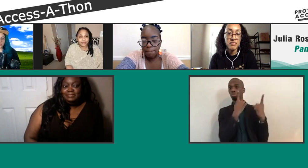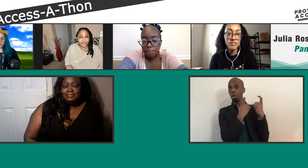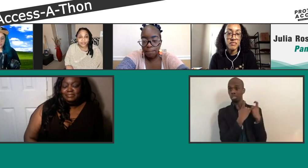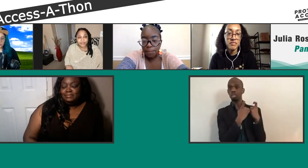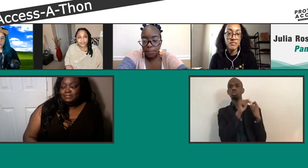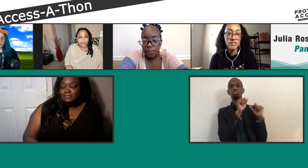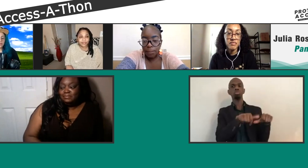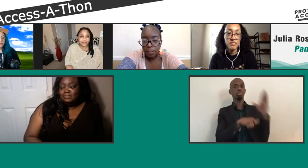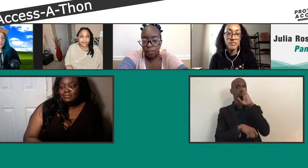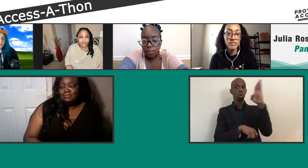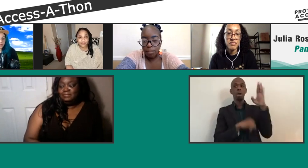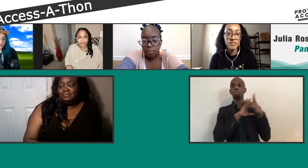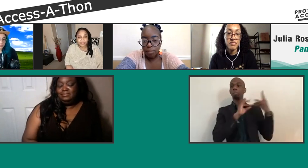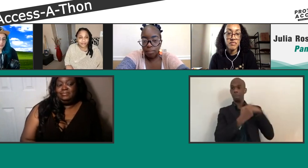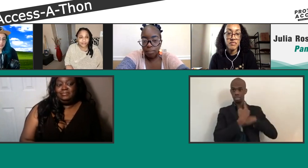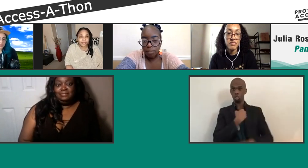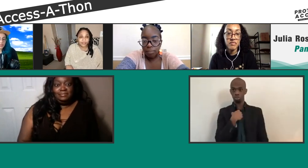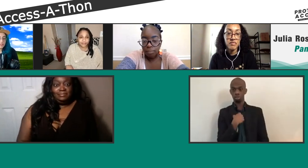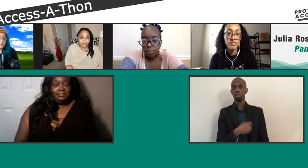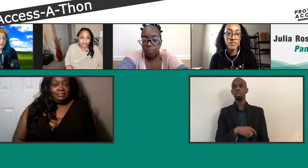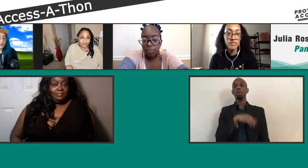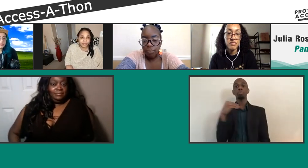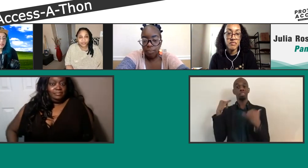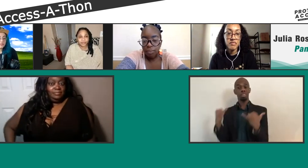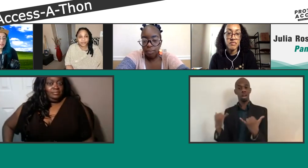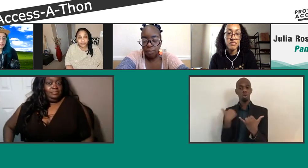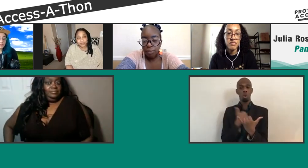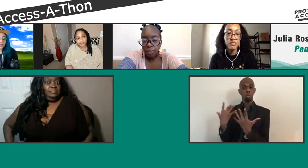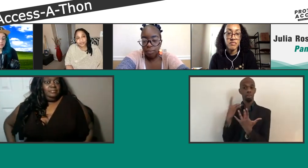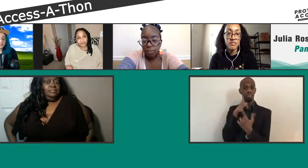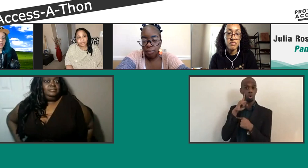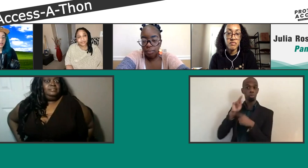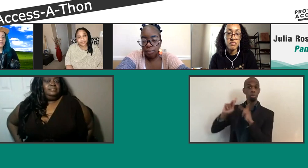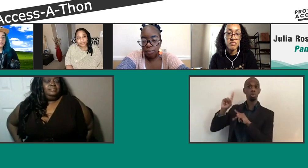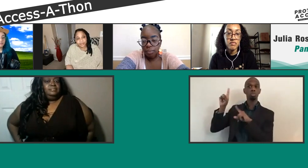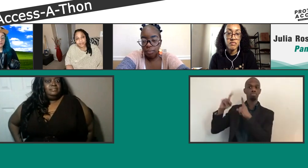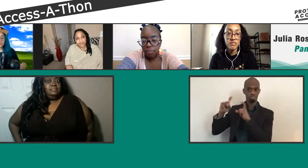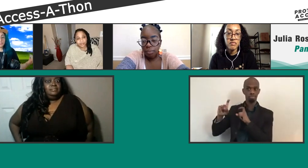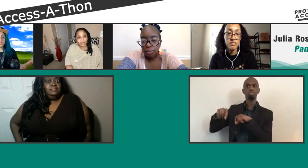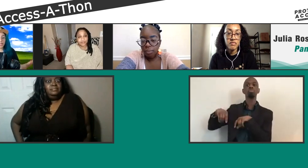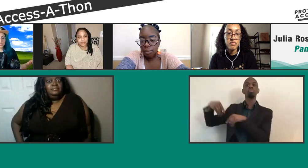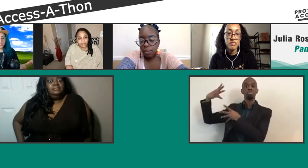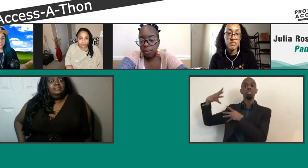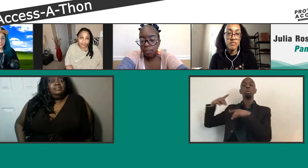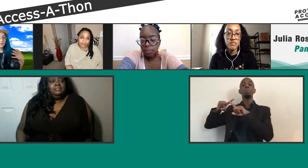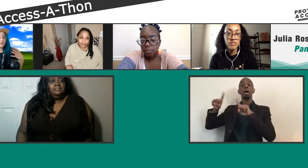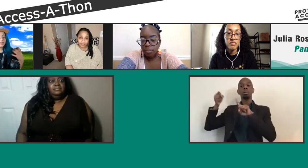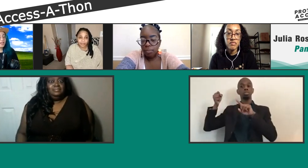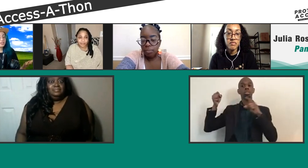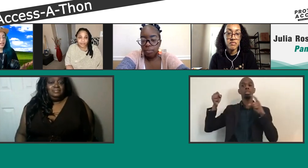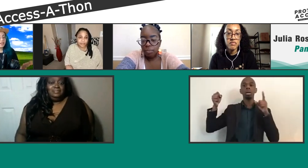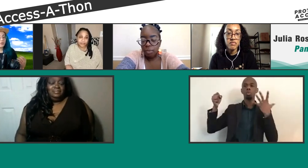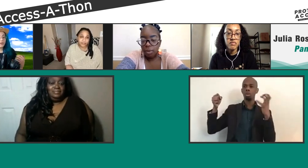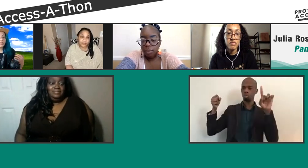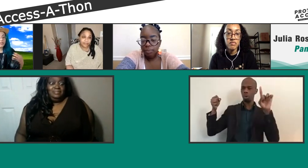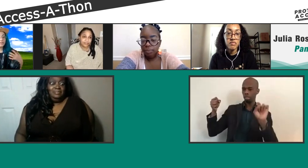And while we are waiting for any questions to come in, I do want to ask if any of the panelists have, you mentioned a hashtag, Tino, if there is a